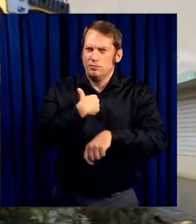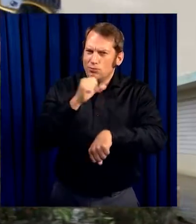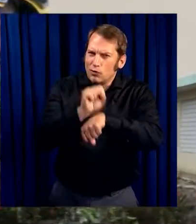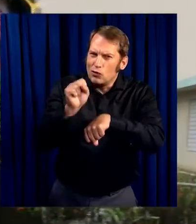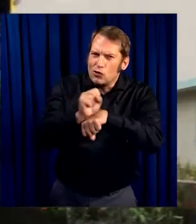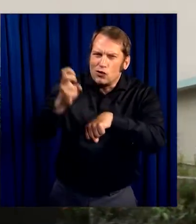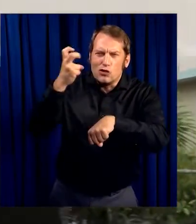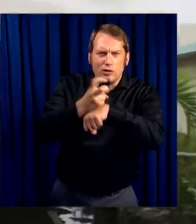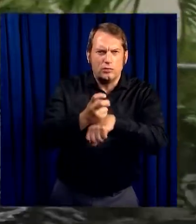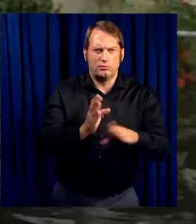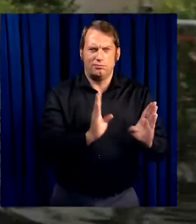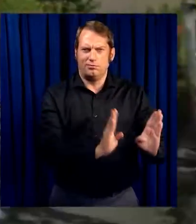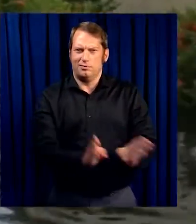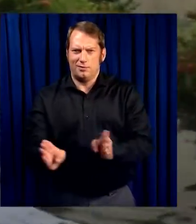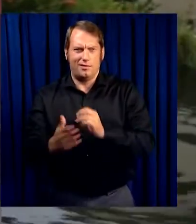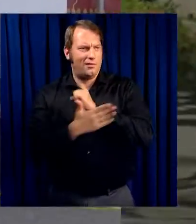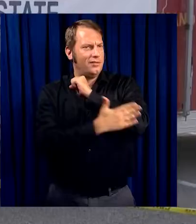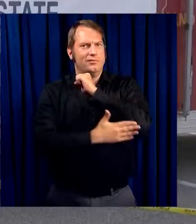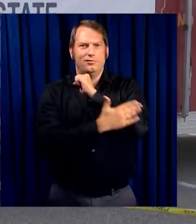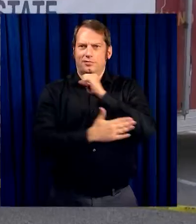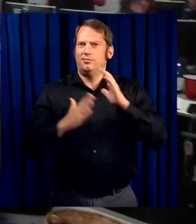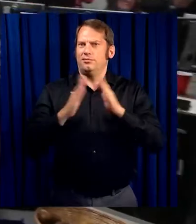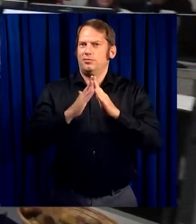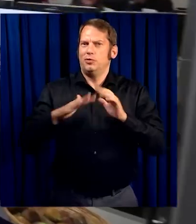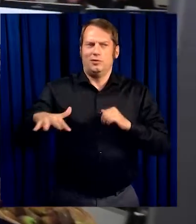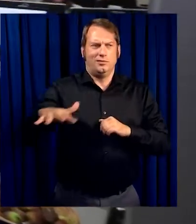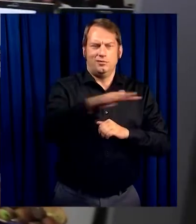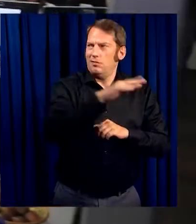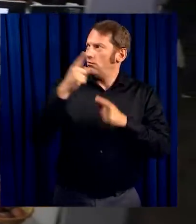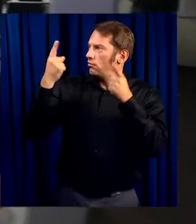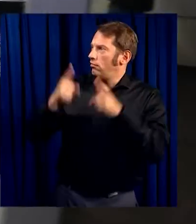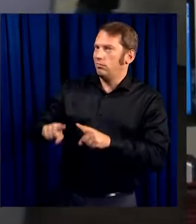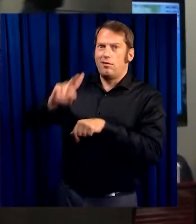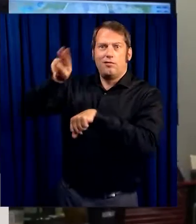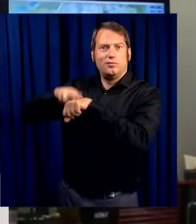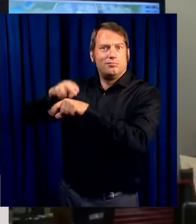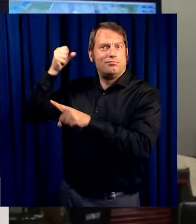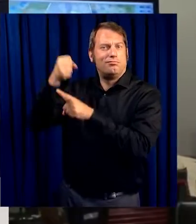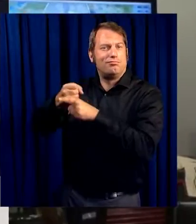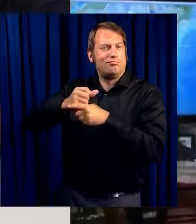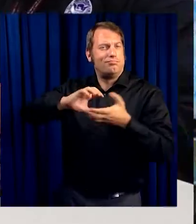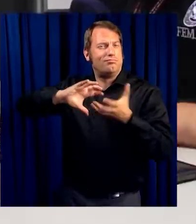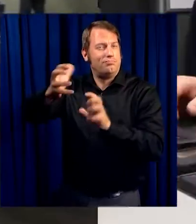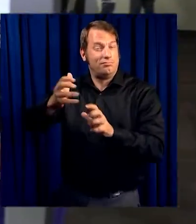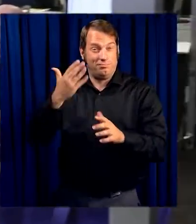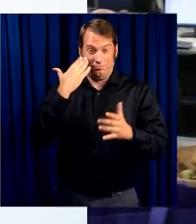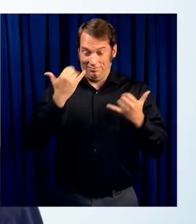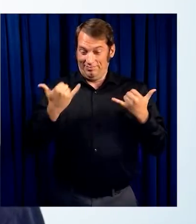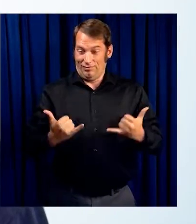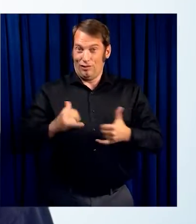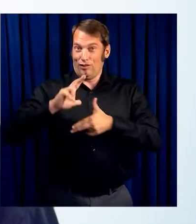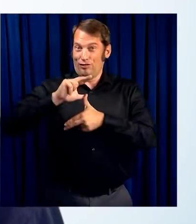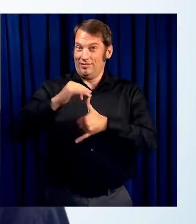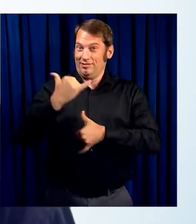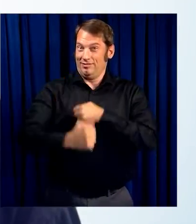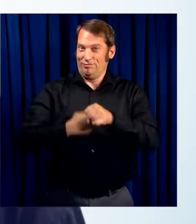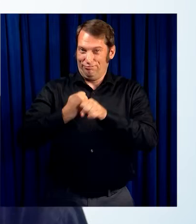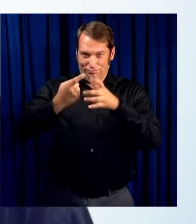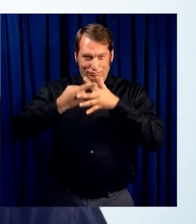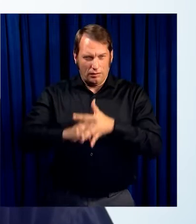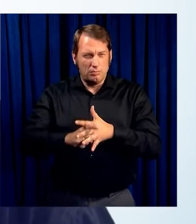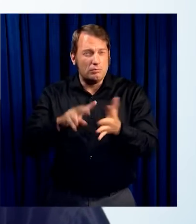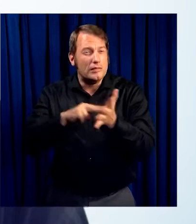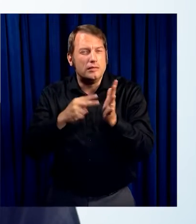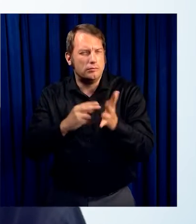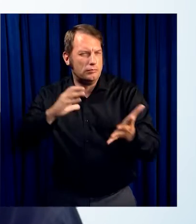prepare our nation's communities for natural disasters. As another hurricane season begins, it's a great time for people with disabilities